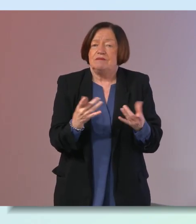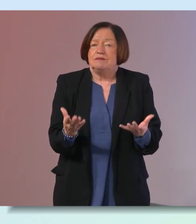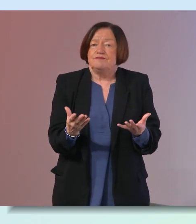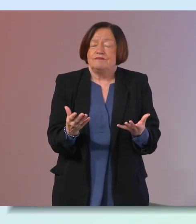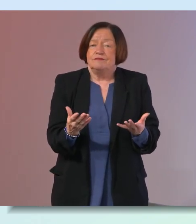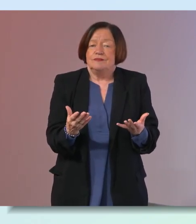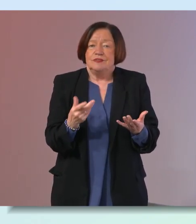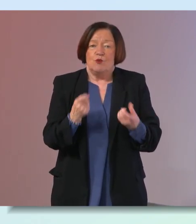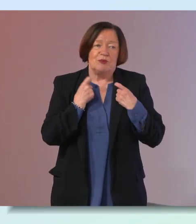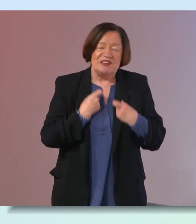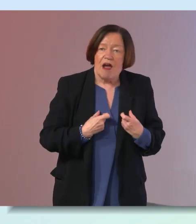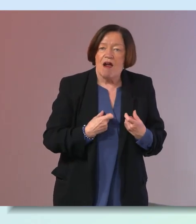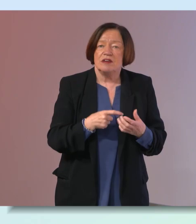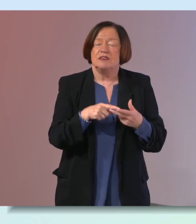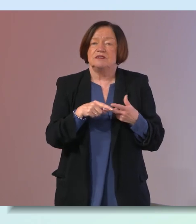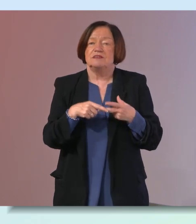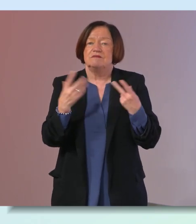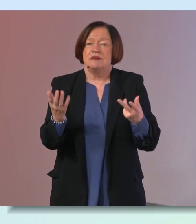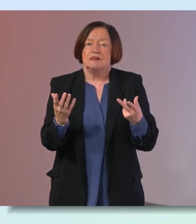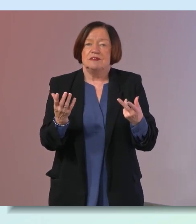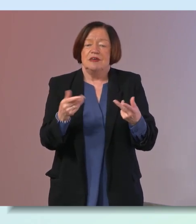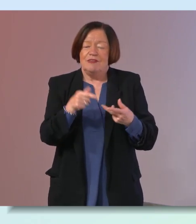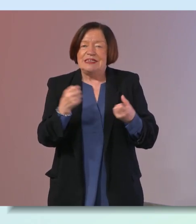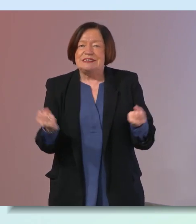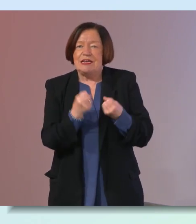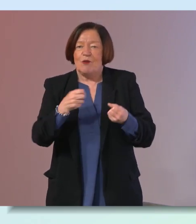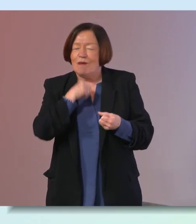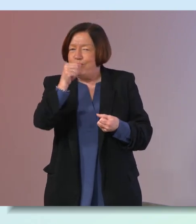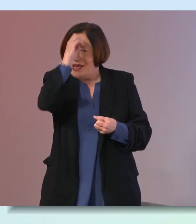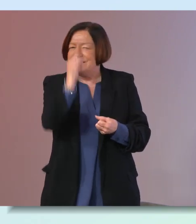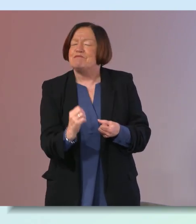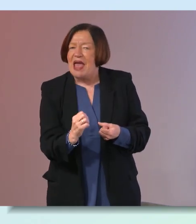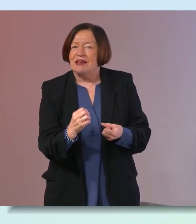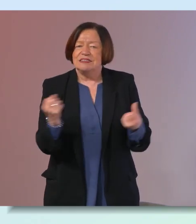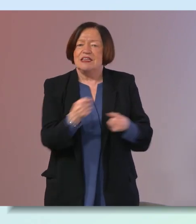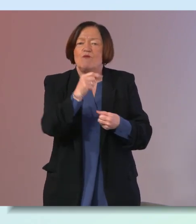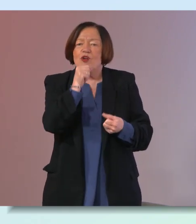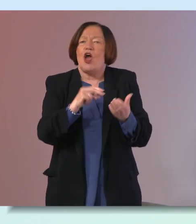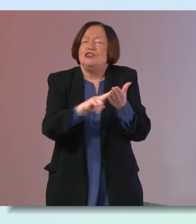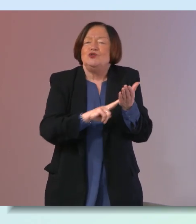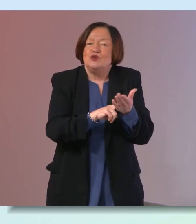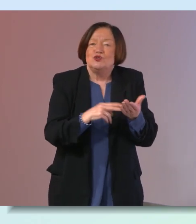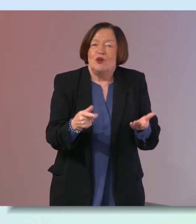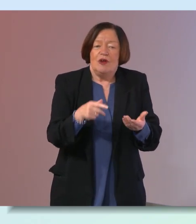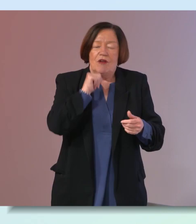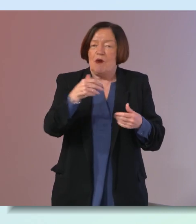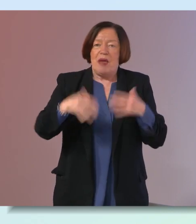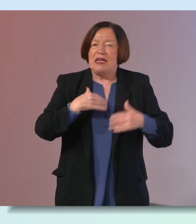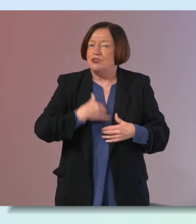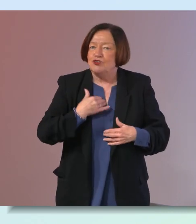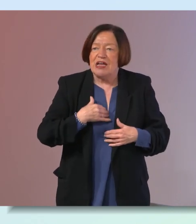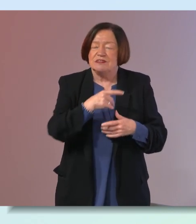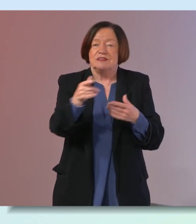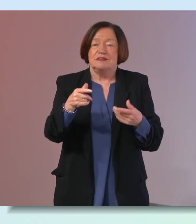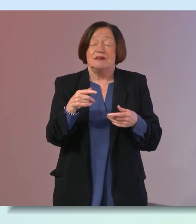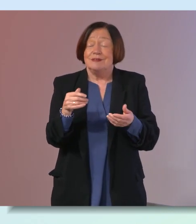tiredness these these almost symptoms we don't expect the symptoms that we're not used to not the pain in the chest are the ones we're used to